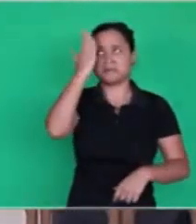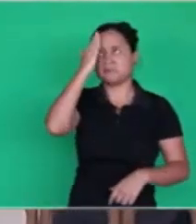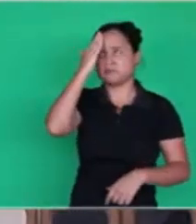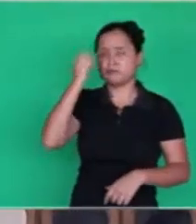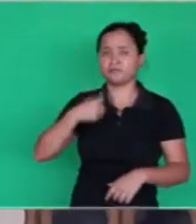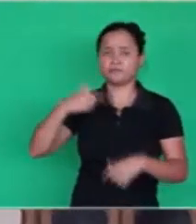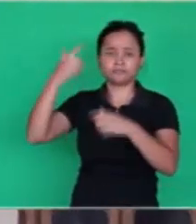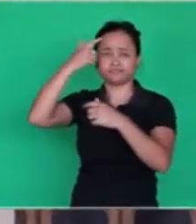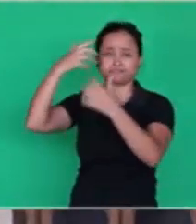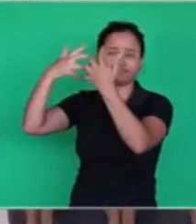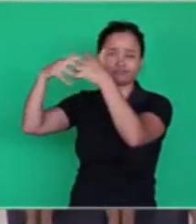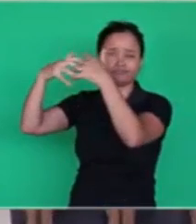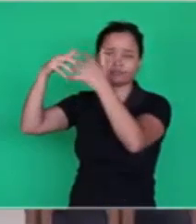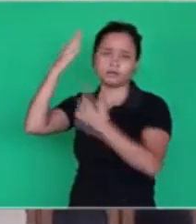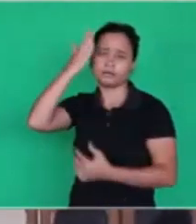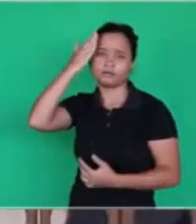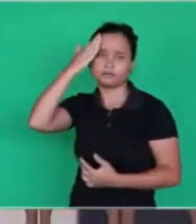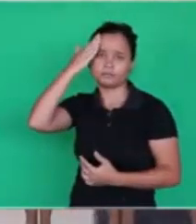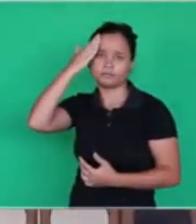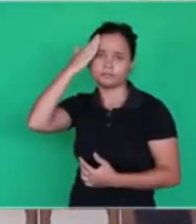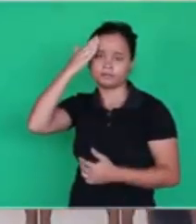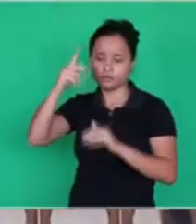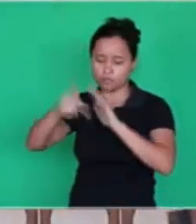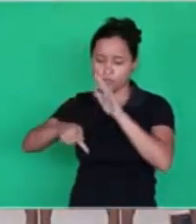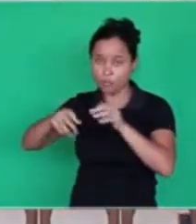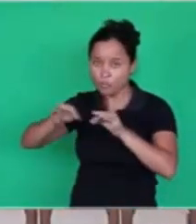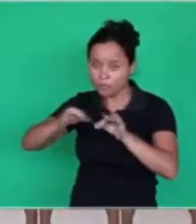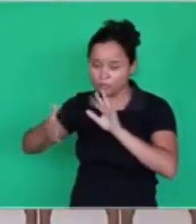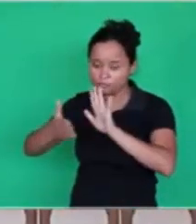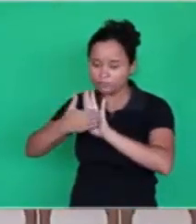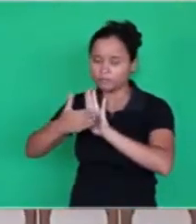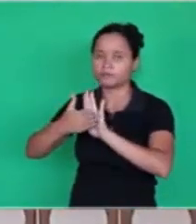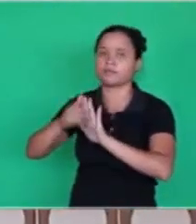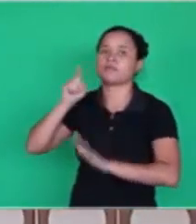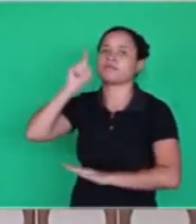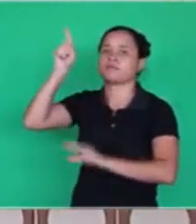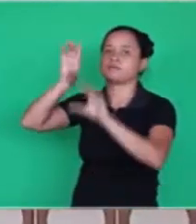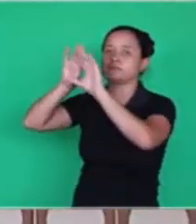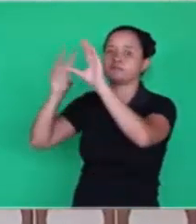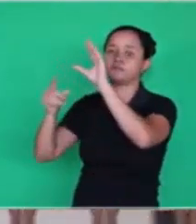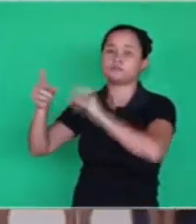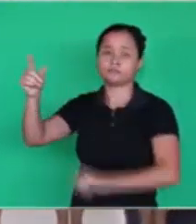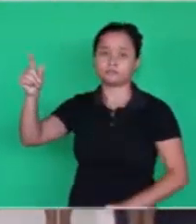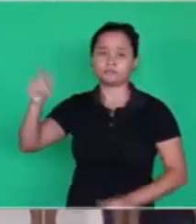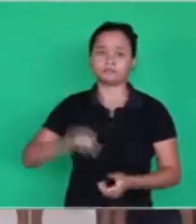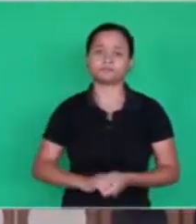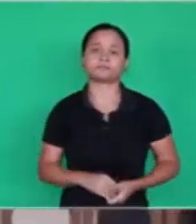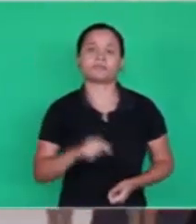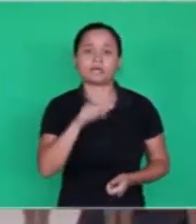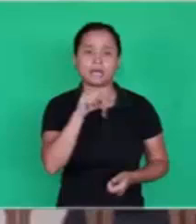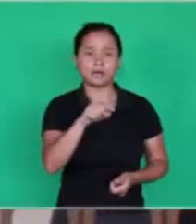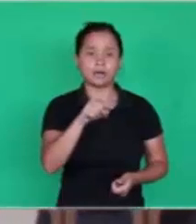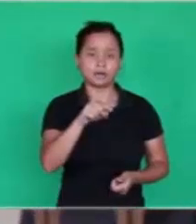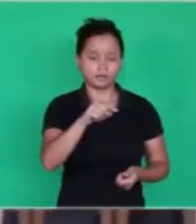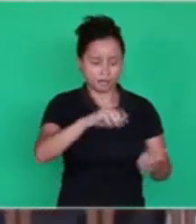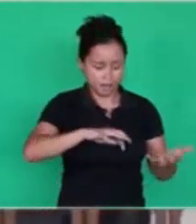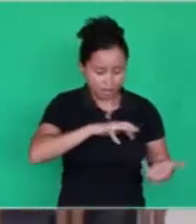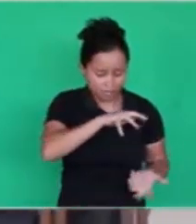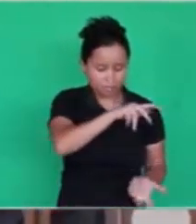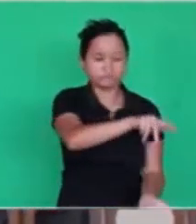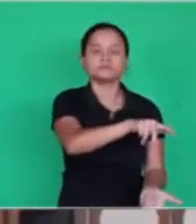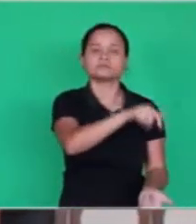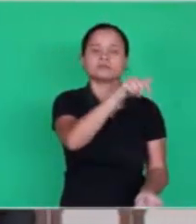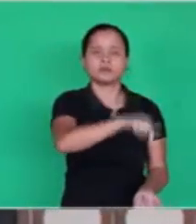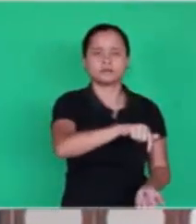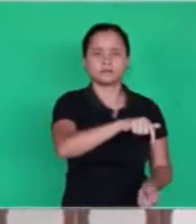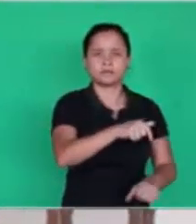One thing is this world that's here. This world is matter. Another thing